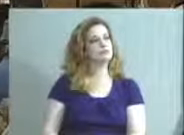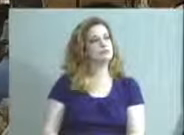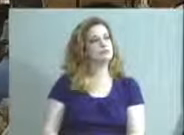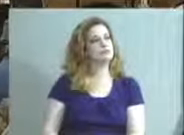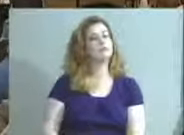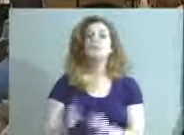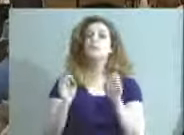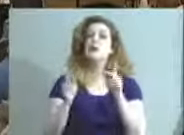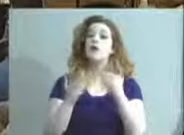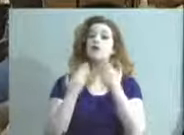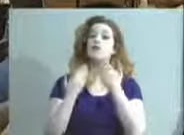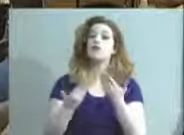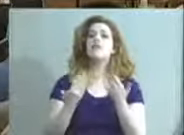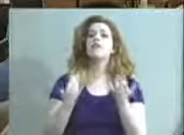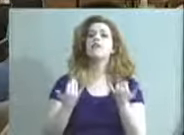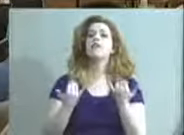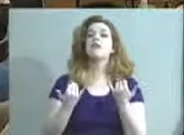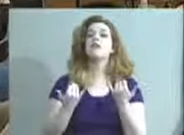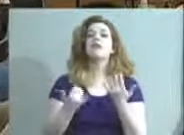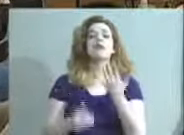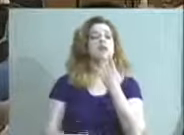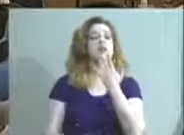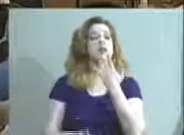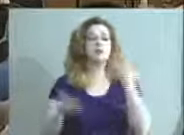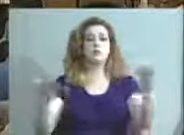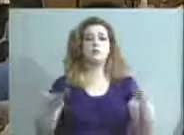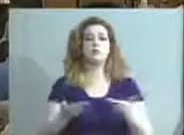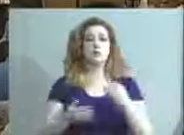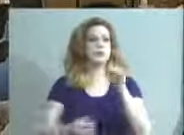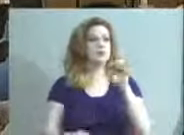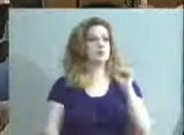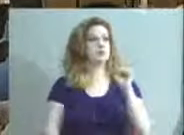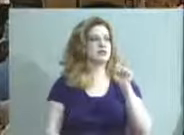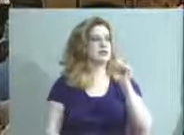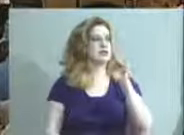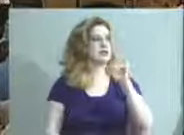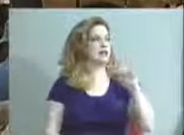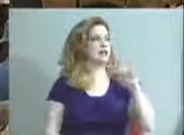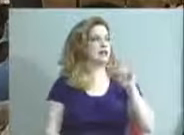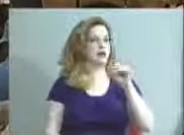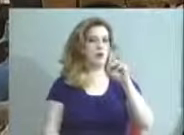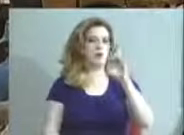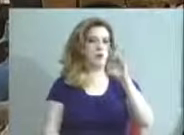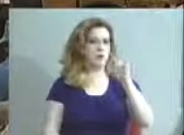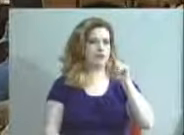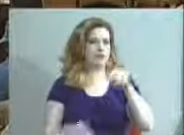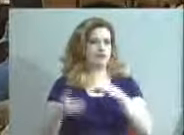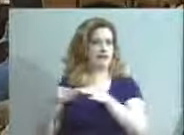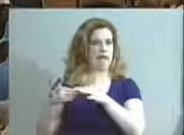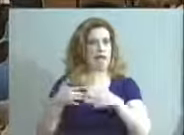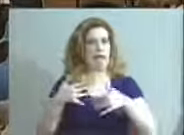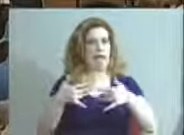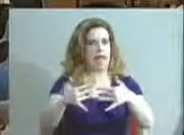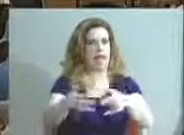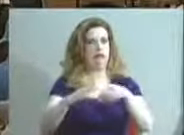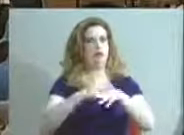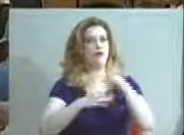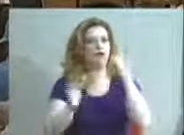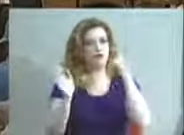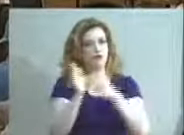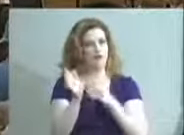okay thank you now I would like to introduce miss Terry Robinson to lead us through our recognitions and resolutions